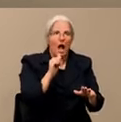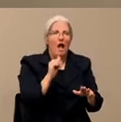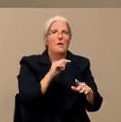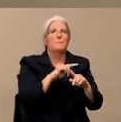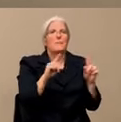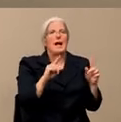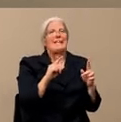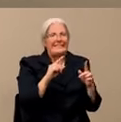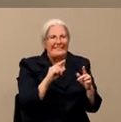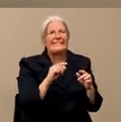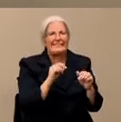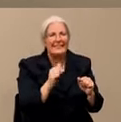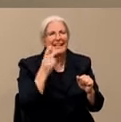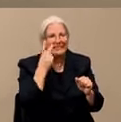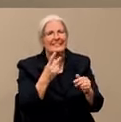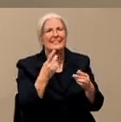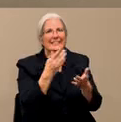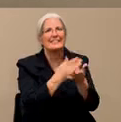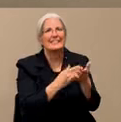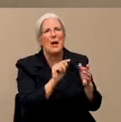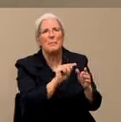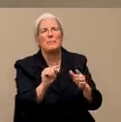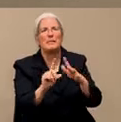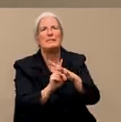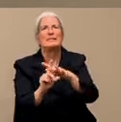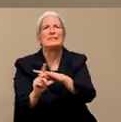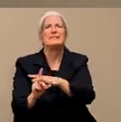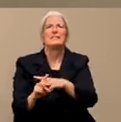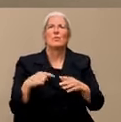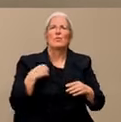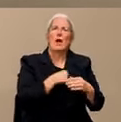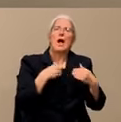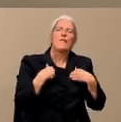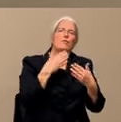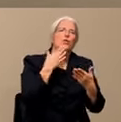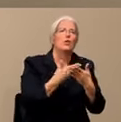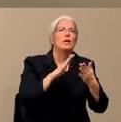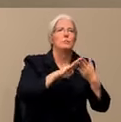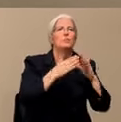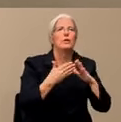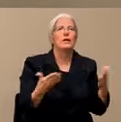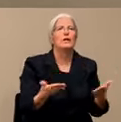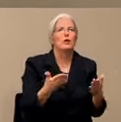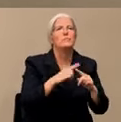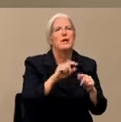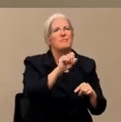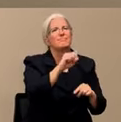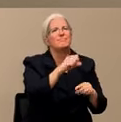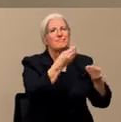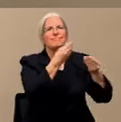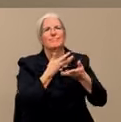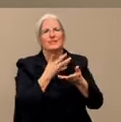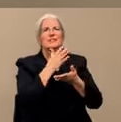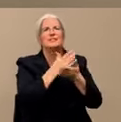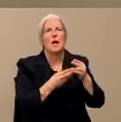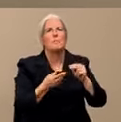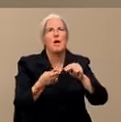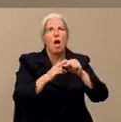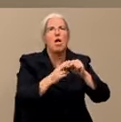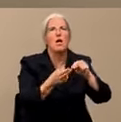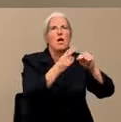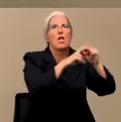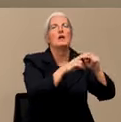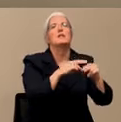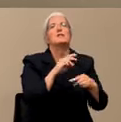live here. But yes, we have had reports of price gouging. And with that specifically, the district attorney's office is going to handle